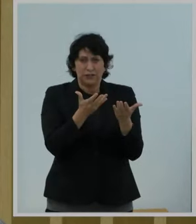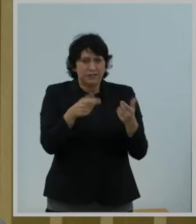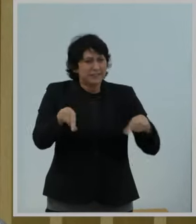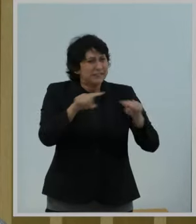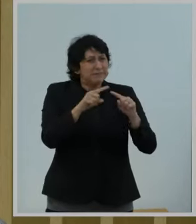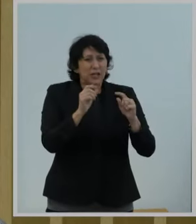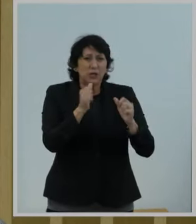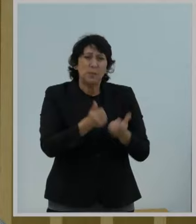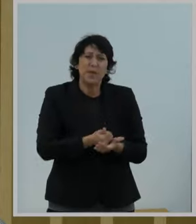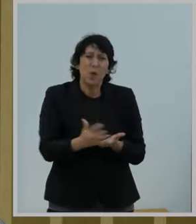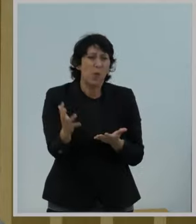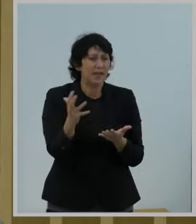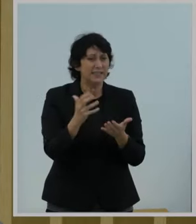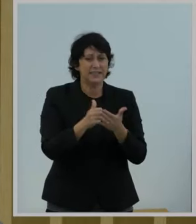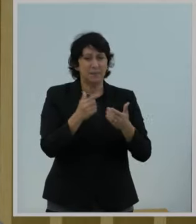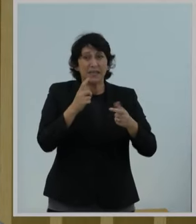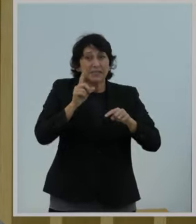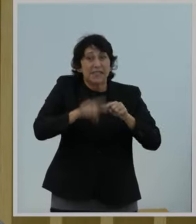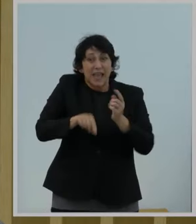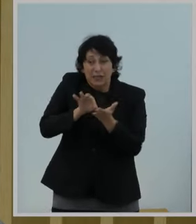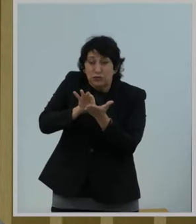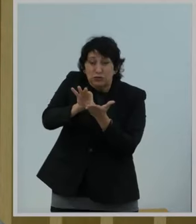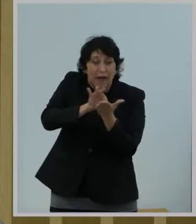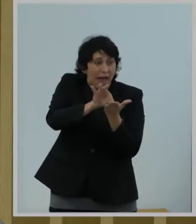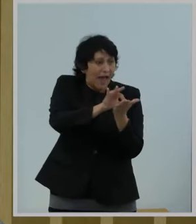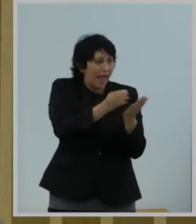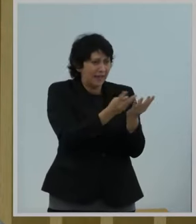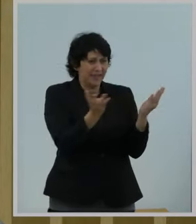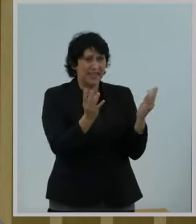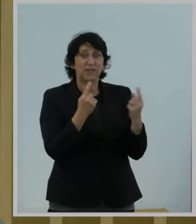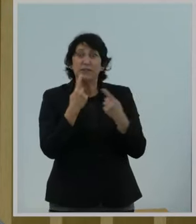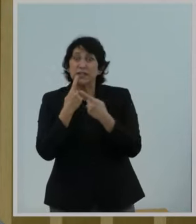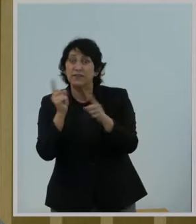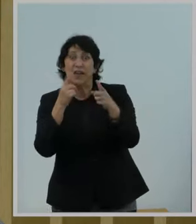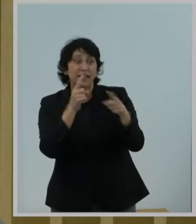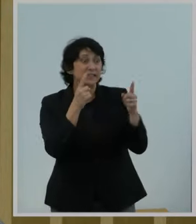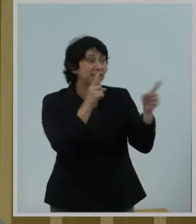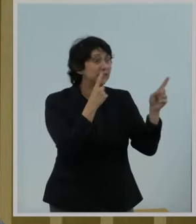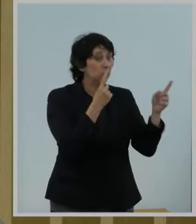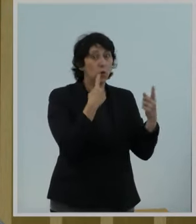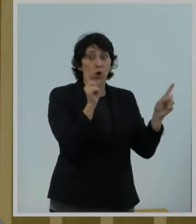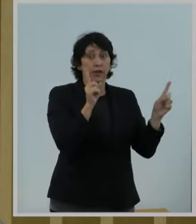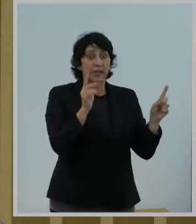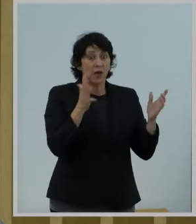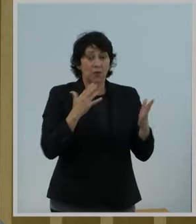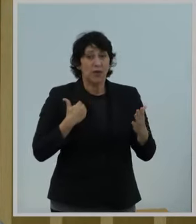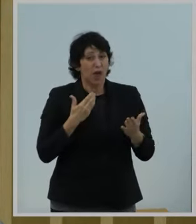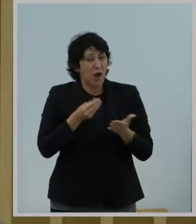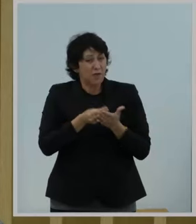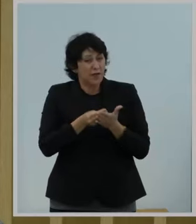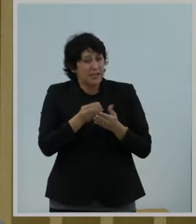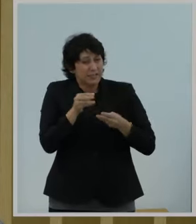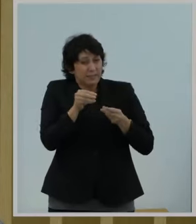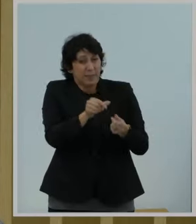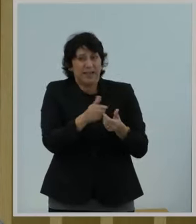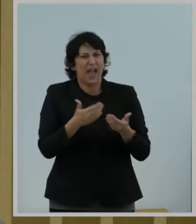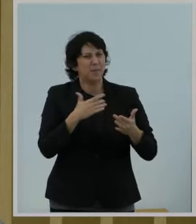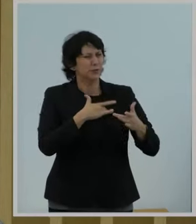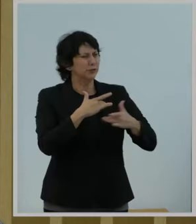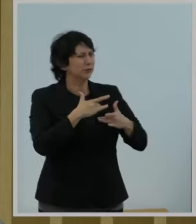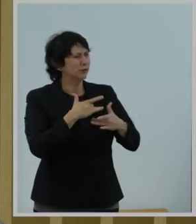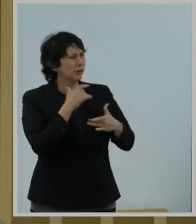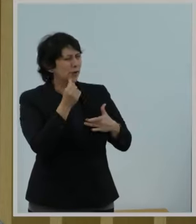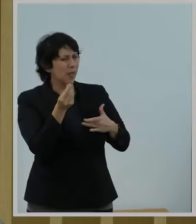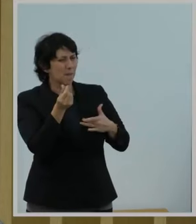waste and an inability to track the efficacy of federal spending. And I'm concerned that that's what we're seeing